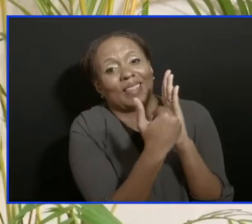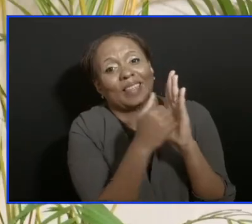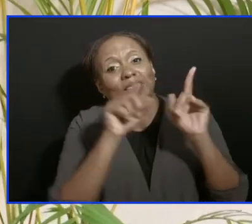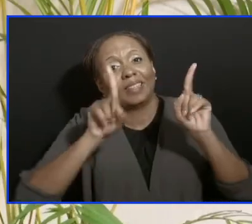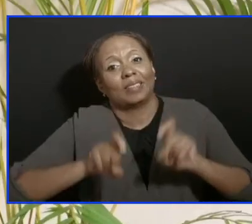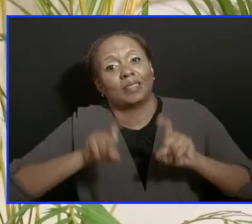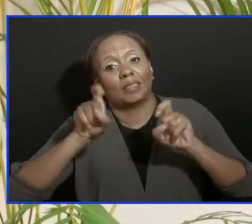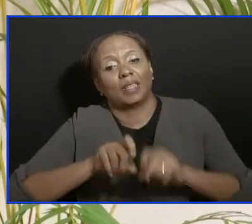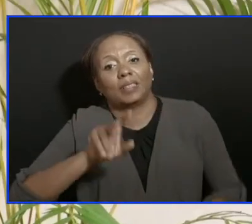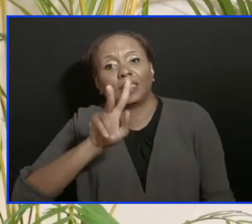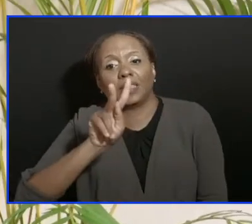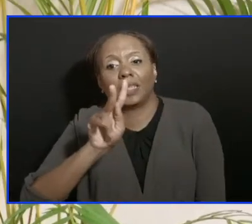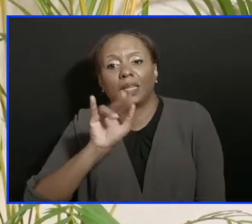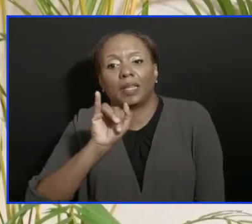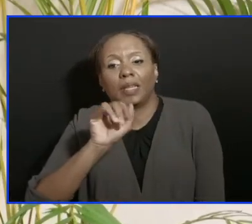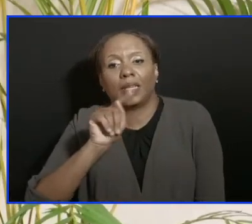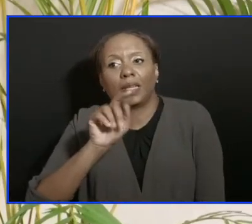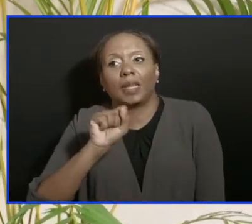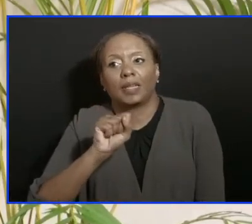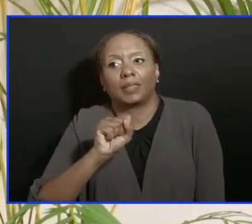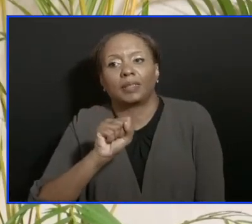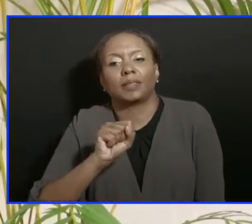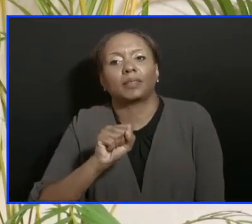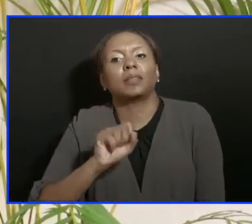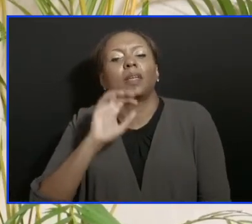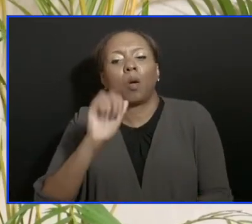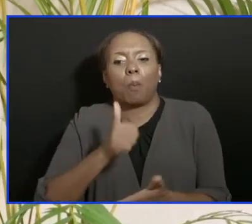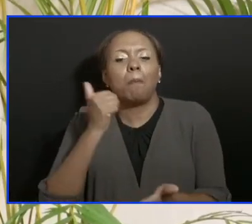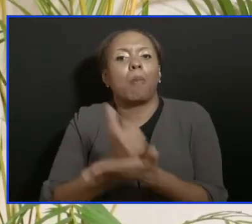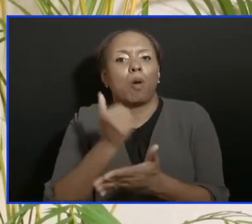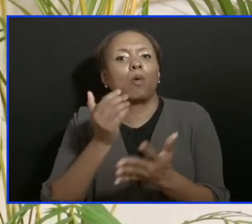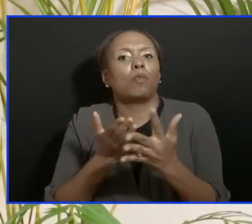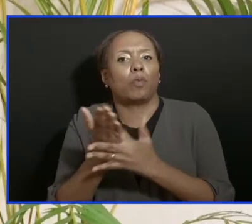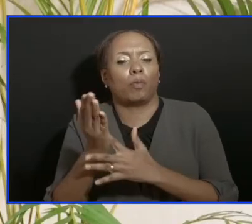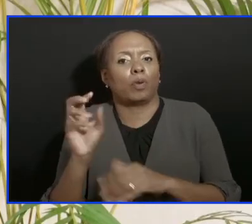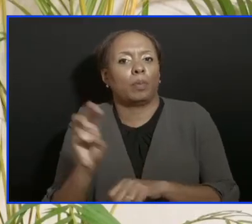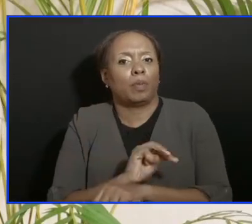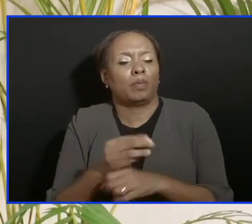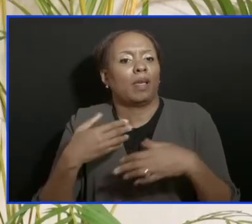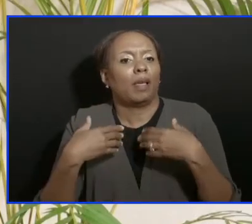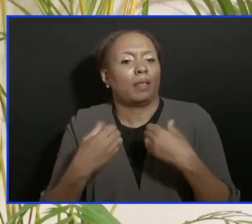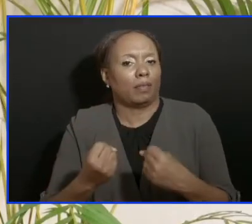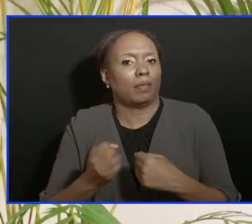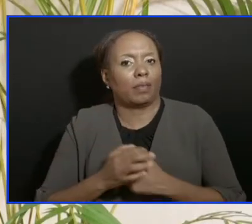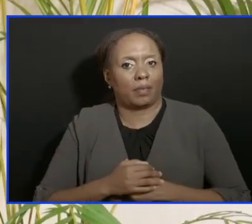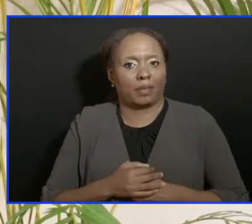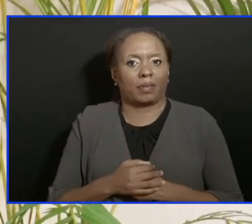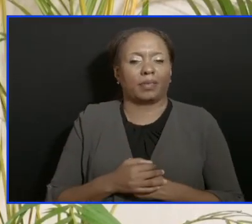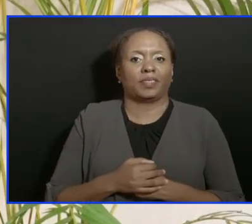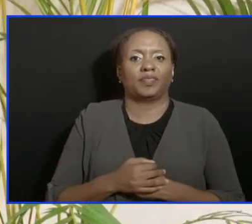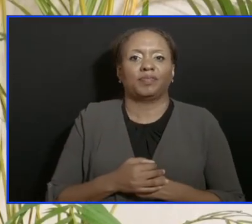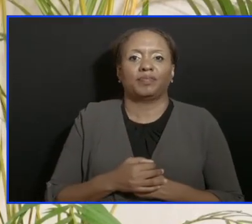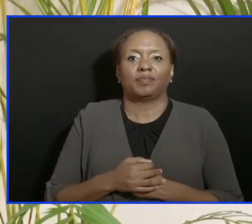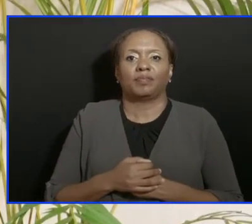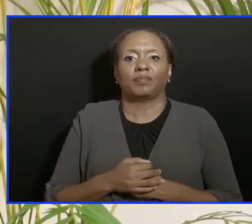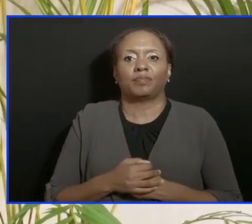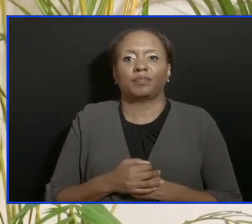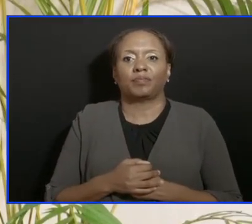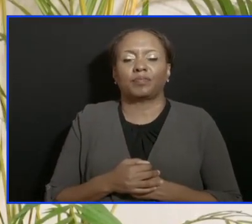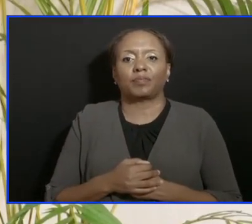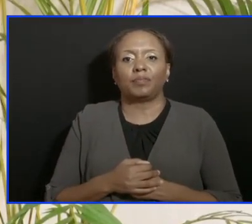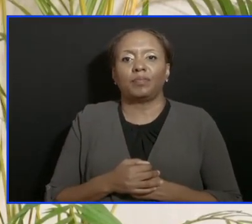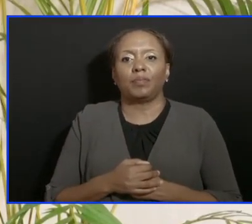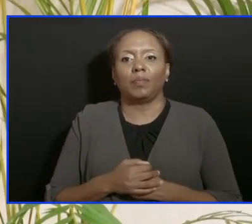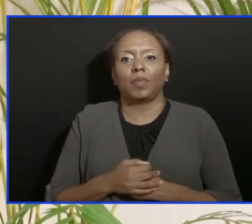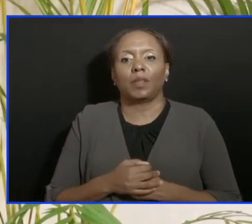that are approved by the Ministry of Health and Wellness. And what we are going to do,